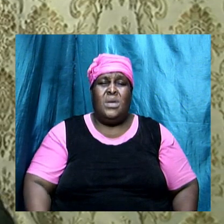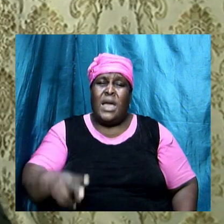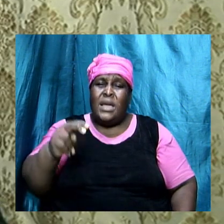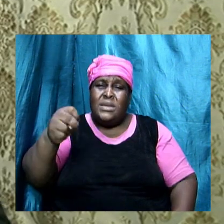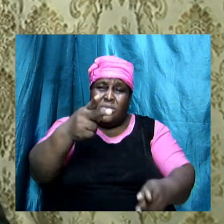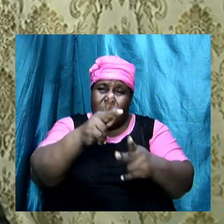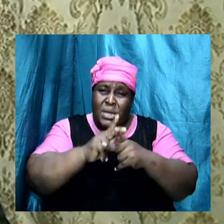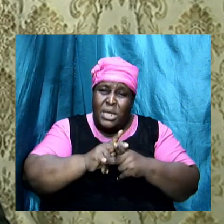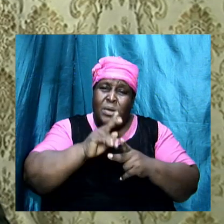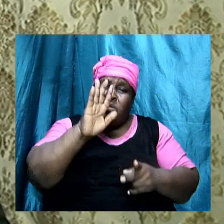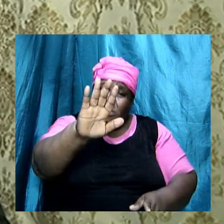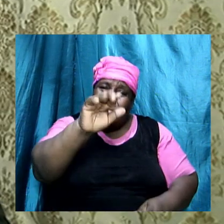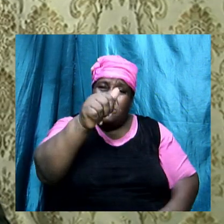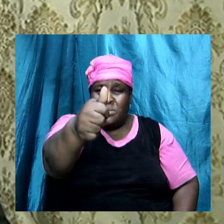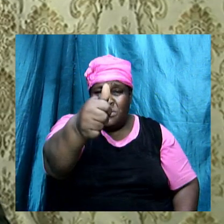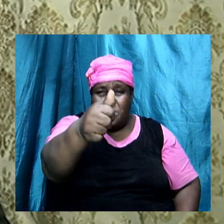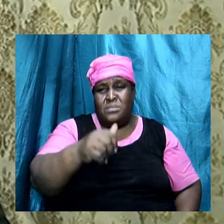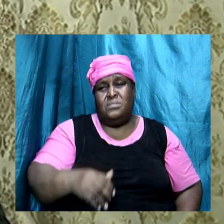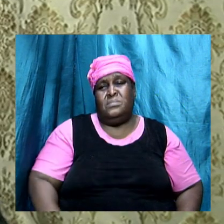yourself.